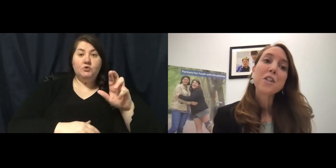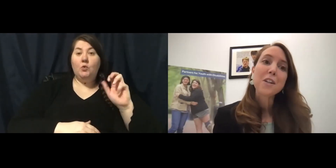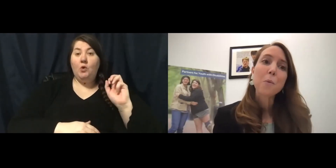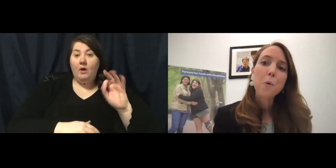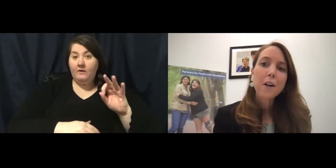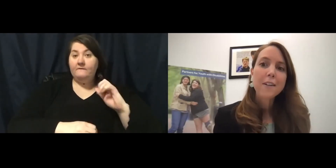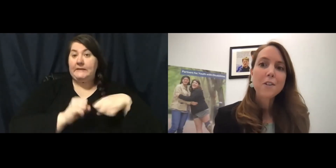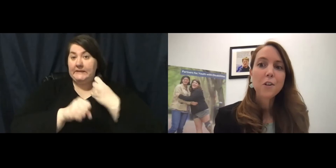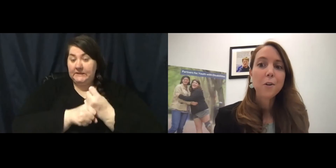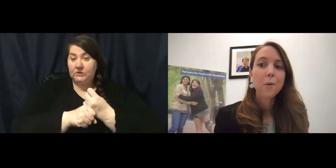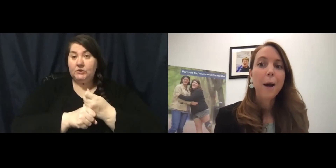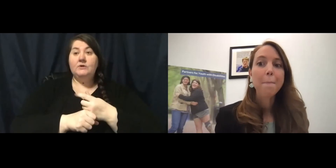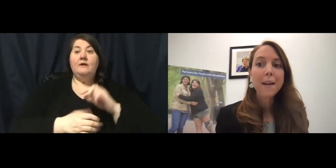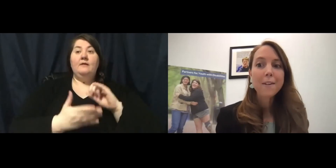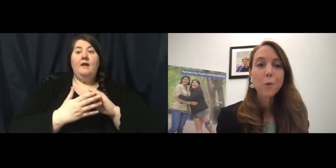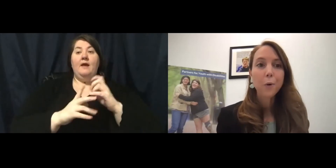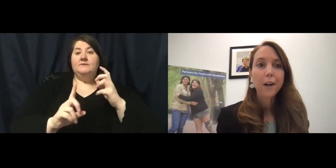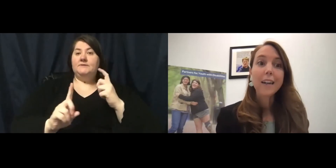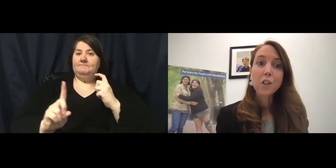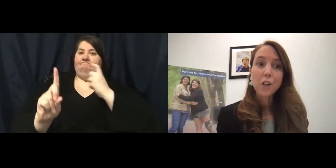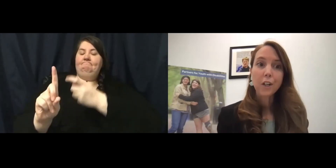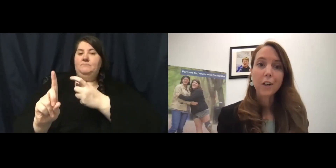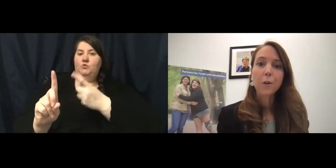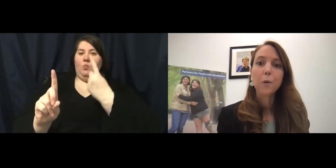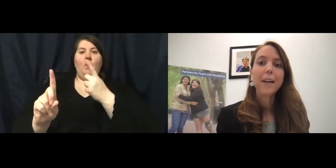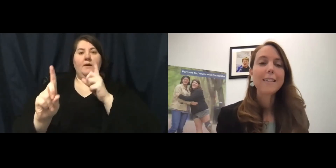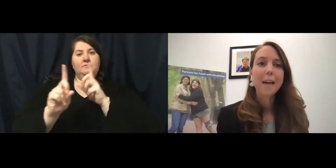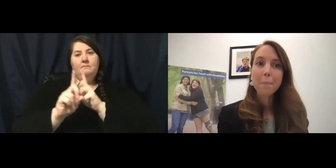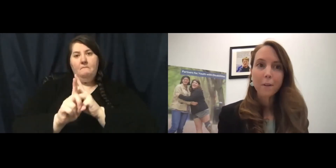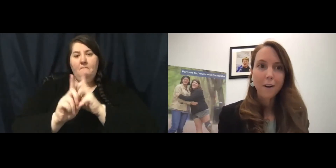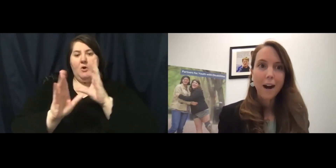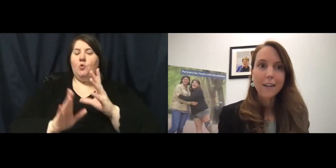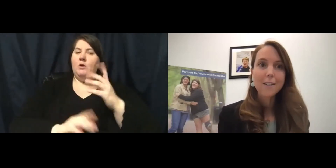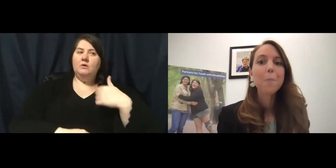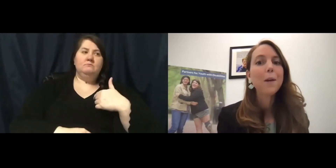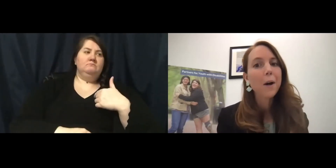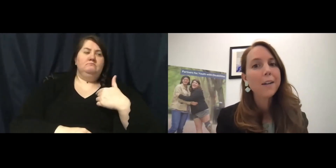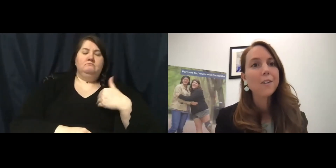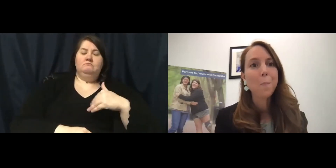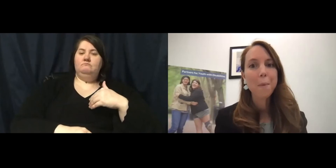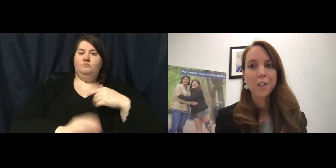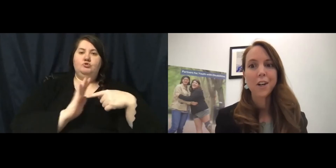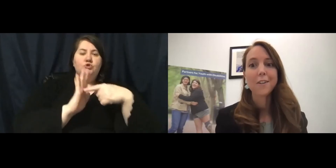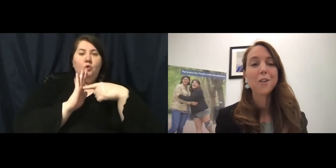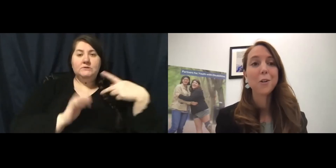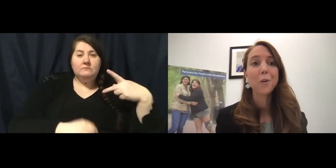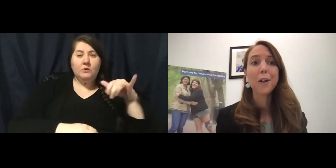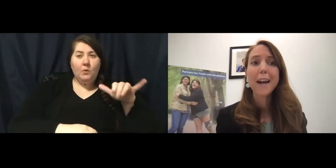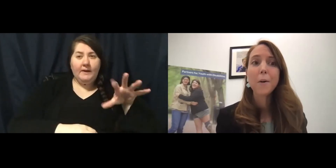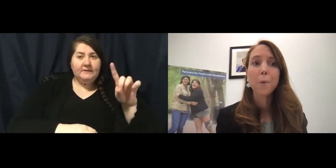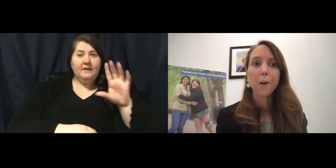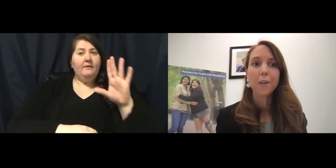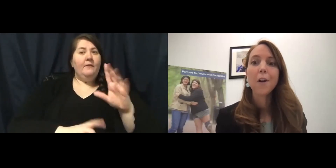which is awarded to a mentor each year who exemplifies PYD's mission to